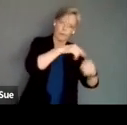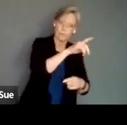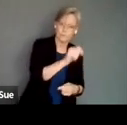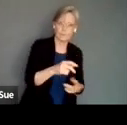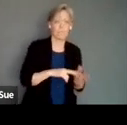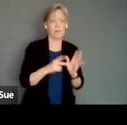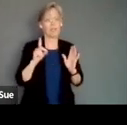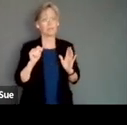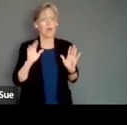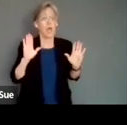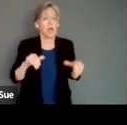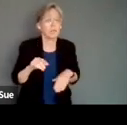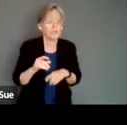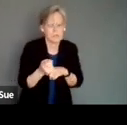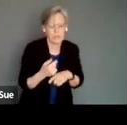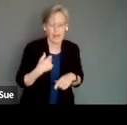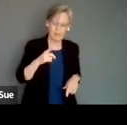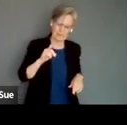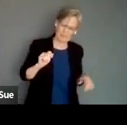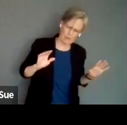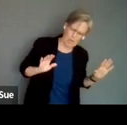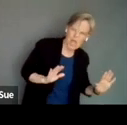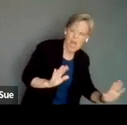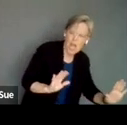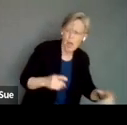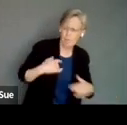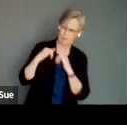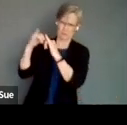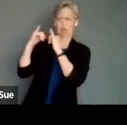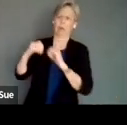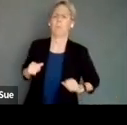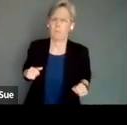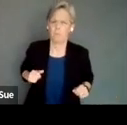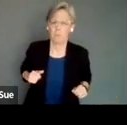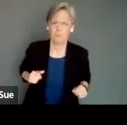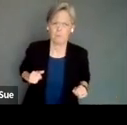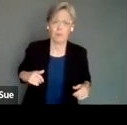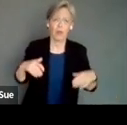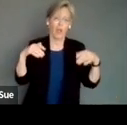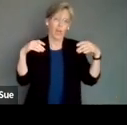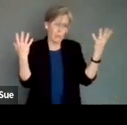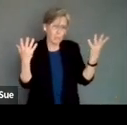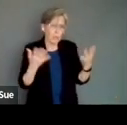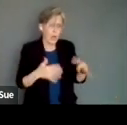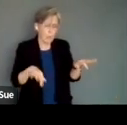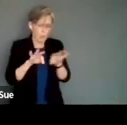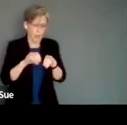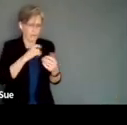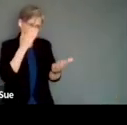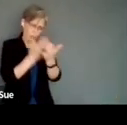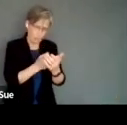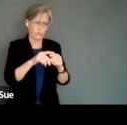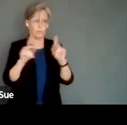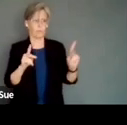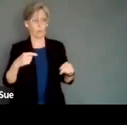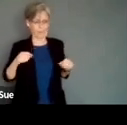minimize the disability. Yes, I'm disabled, but I'm just as capable as you. And fair enough. That's a critically important thing we have to prove to people that